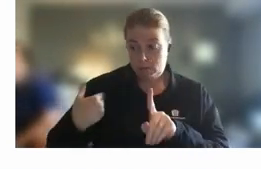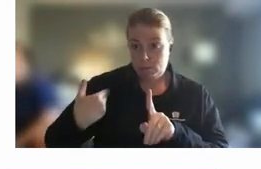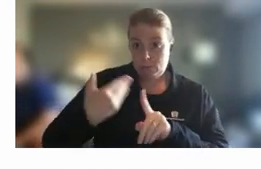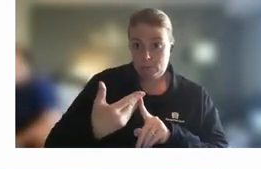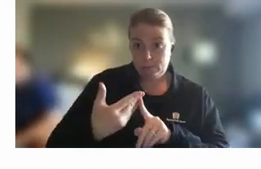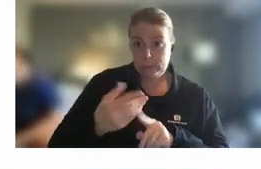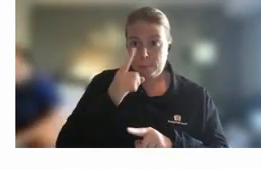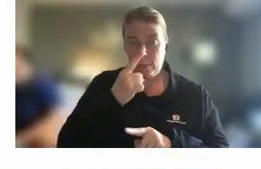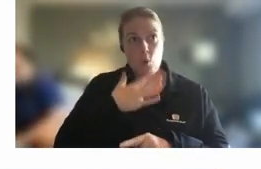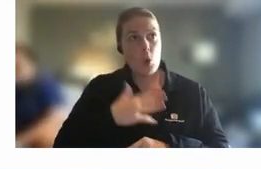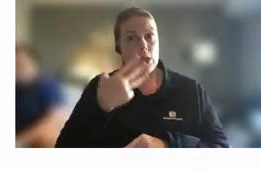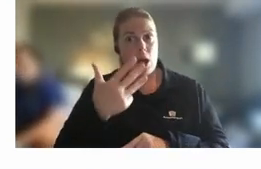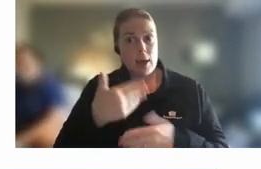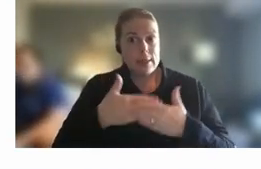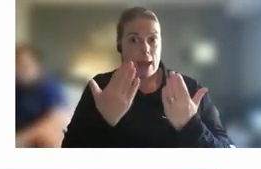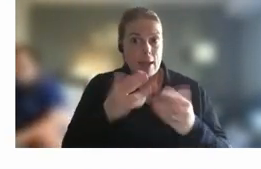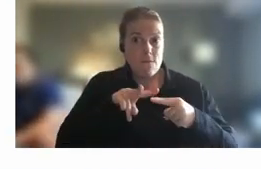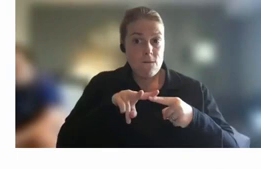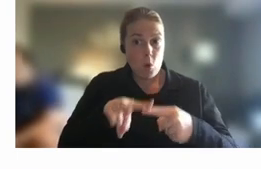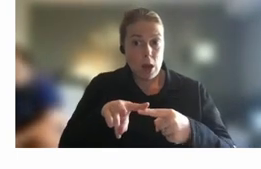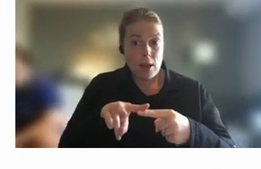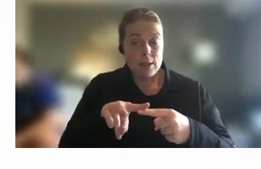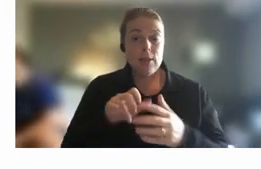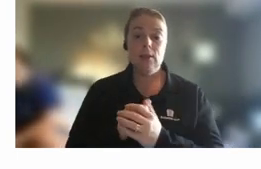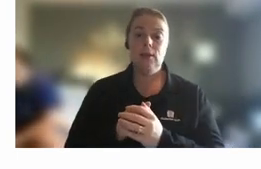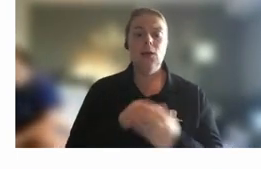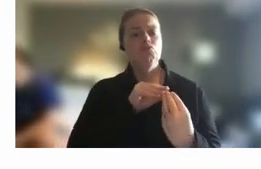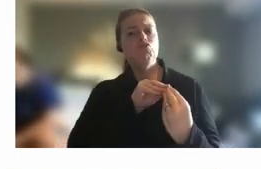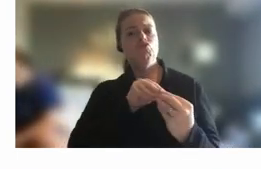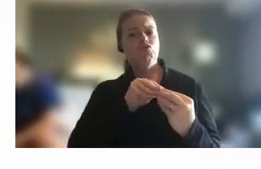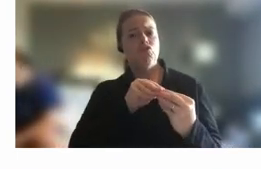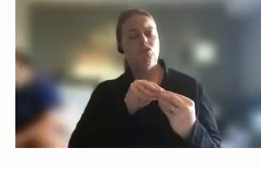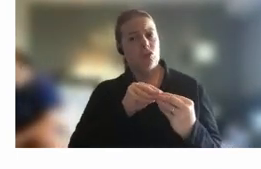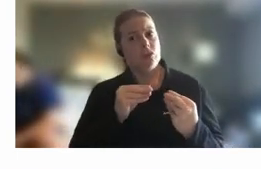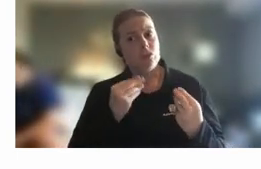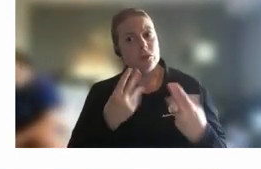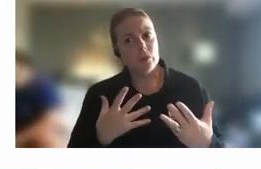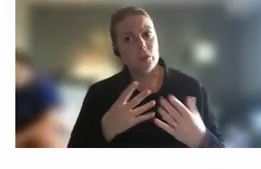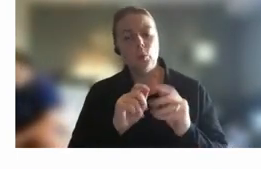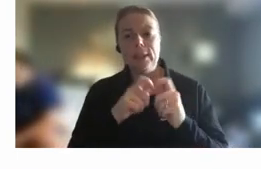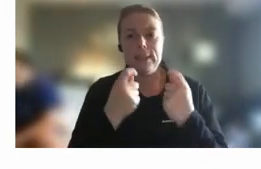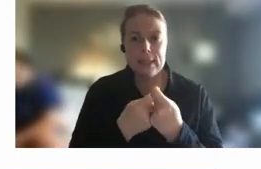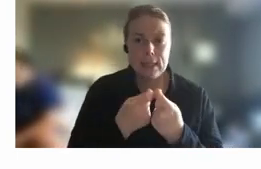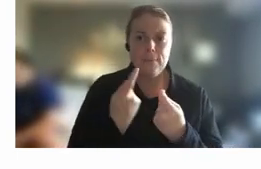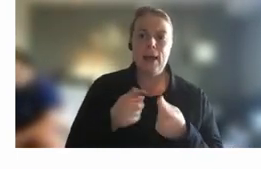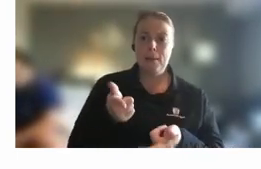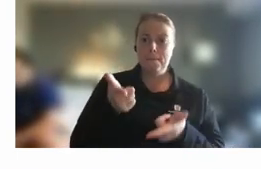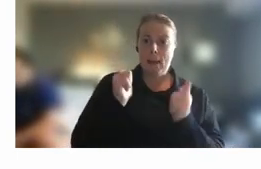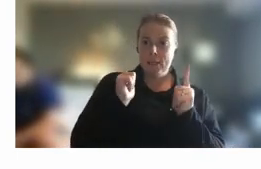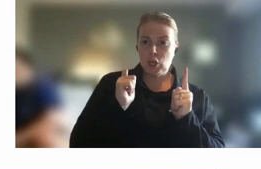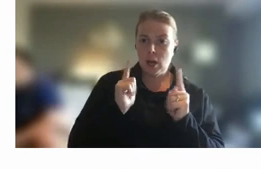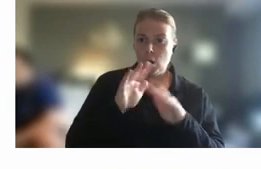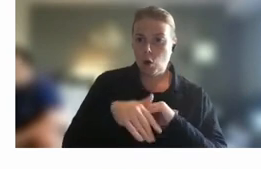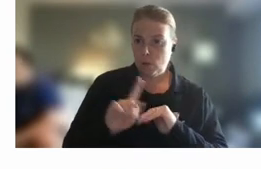a nine day fortnight um and negotiating obviously with their team and their manager around what would